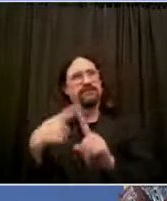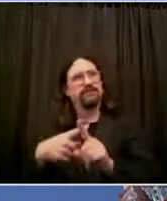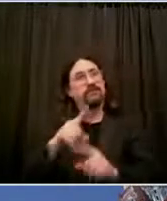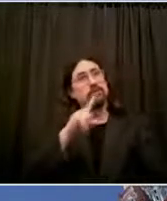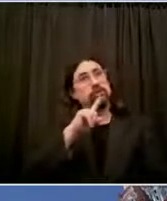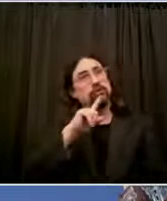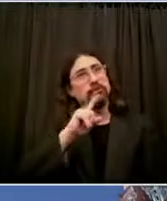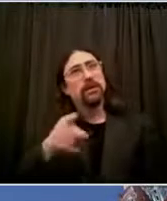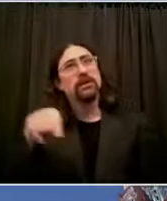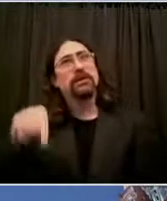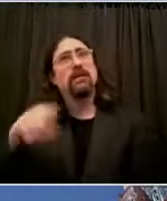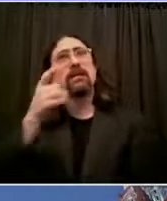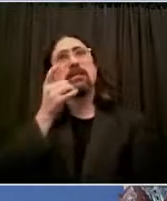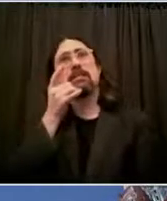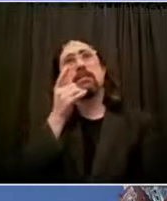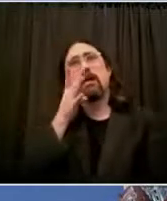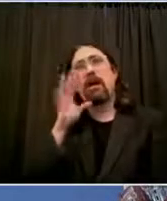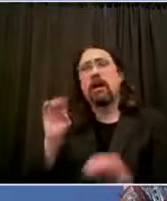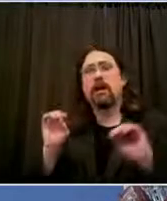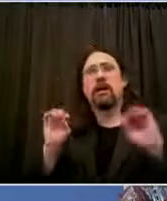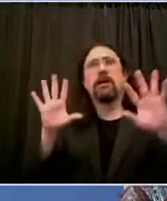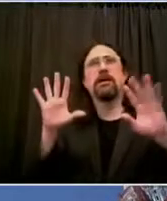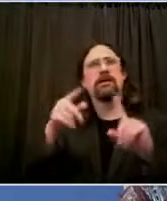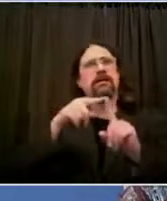that we can do to change what's broken.